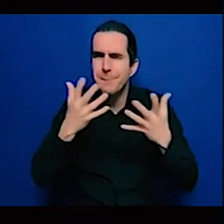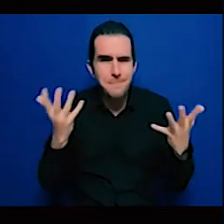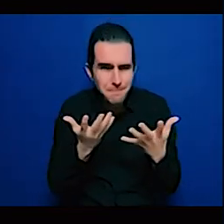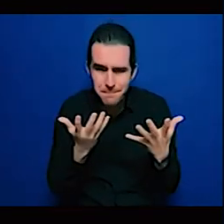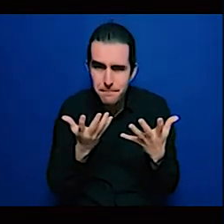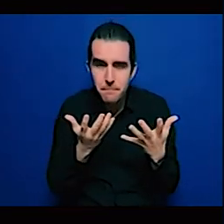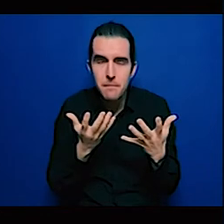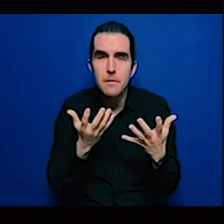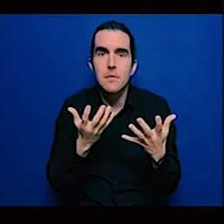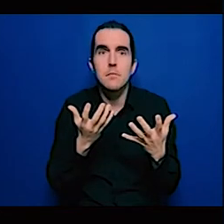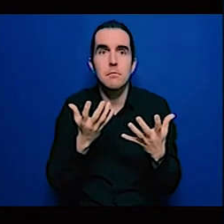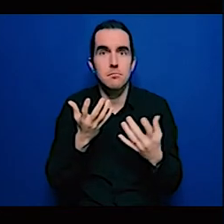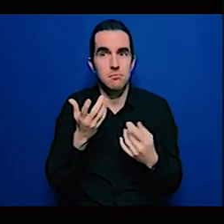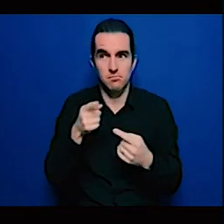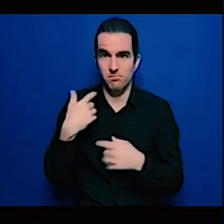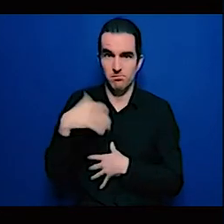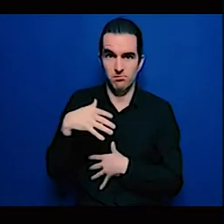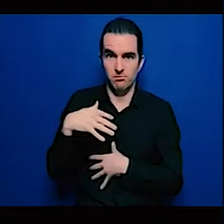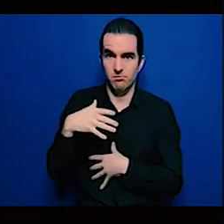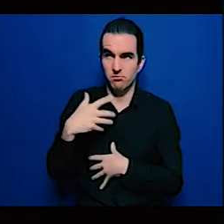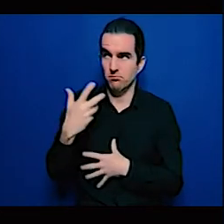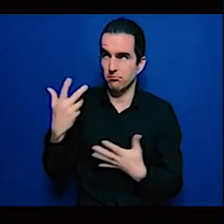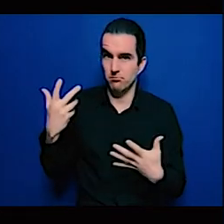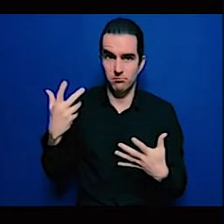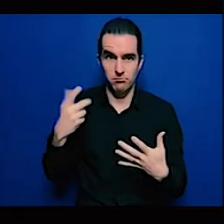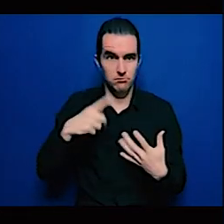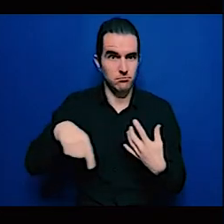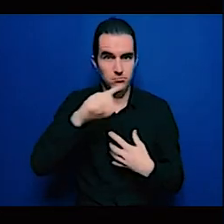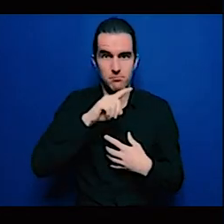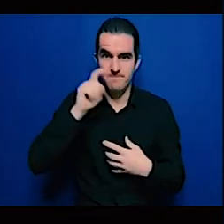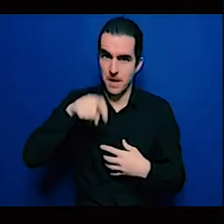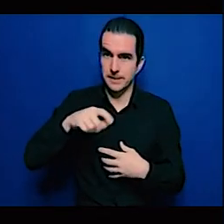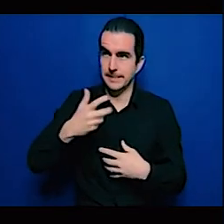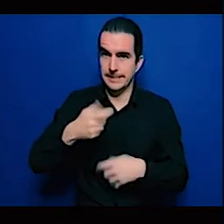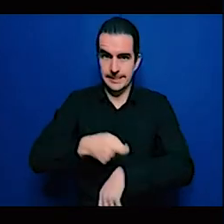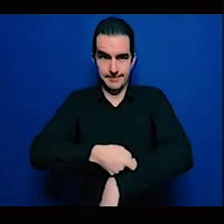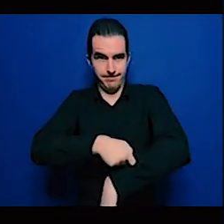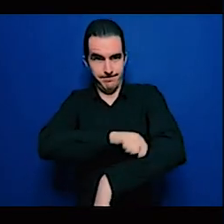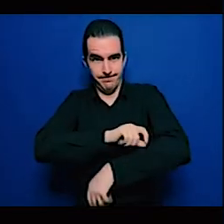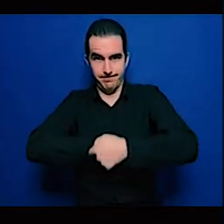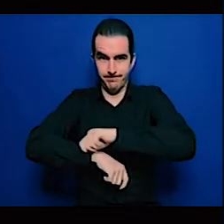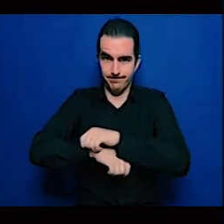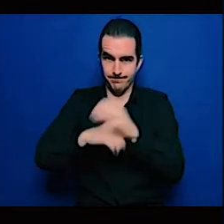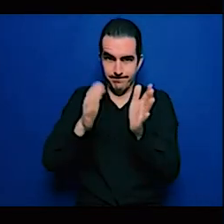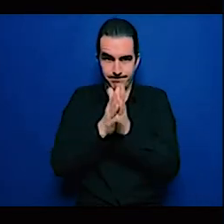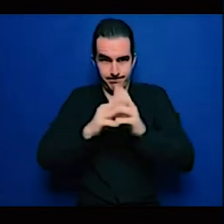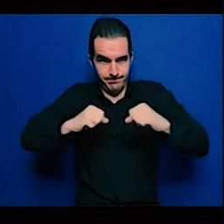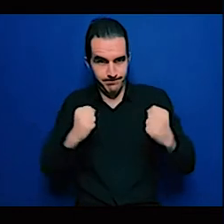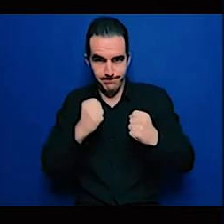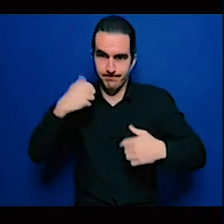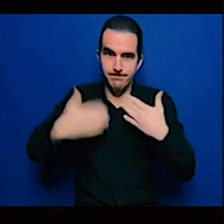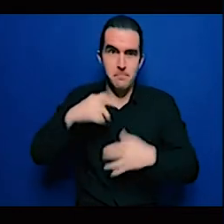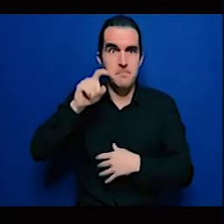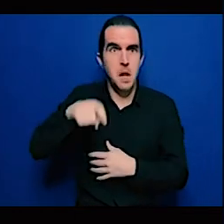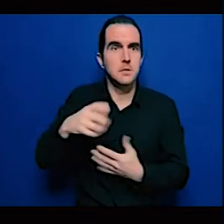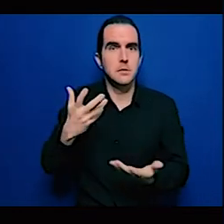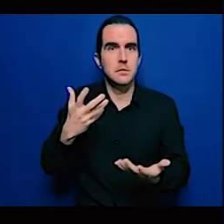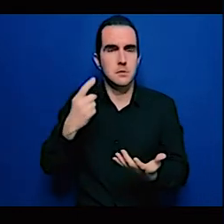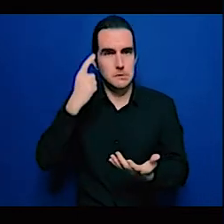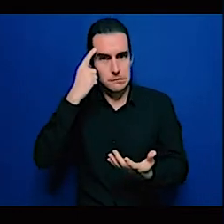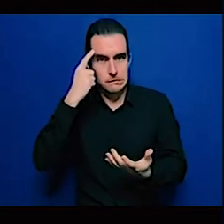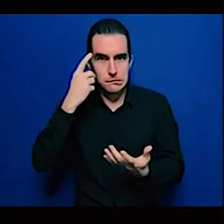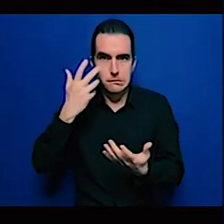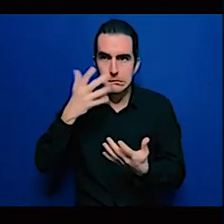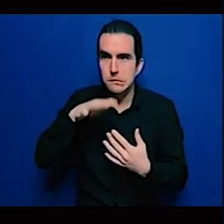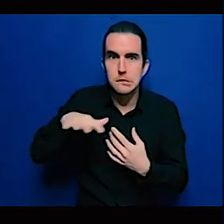you do this while limiting recourse to fossil fuels that's on the one hand and then on the other hand you have